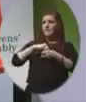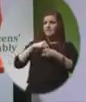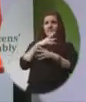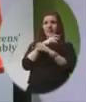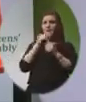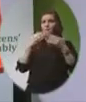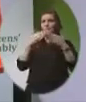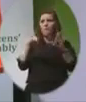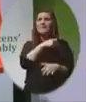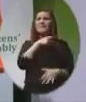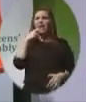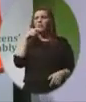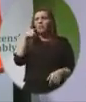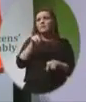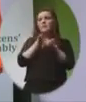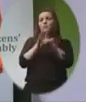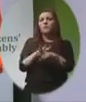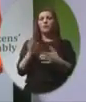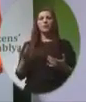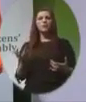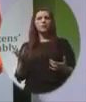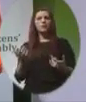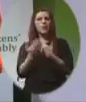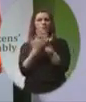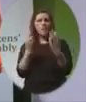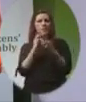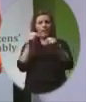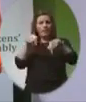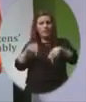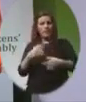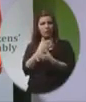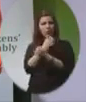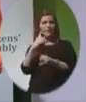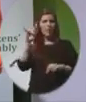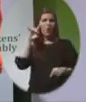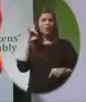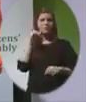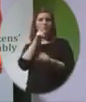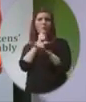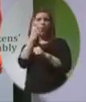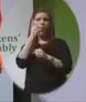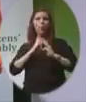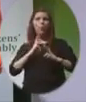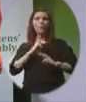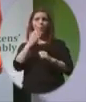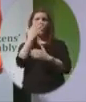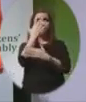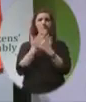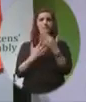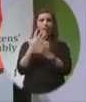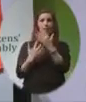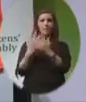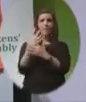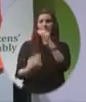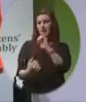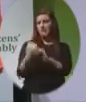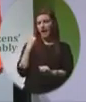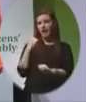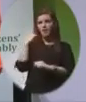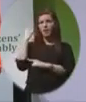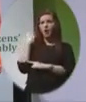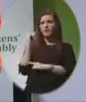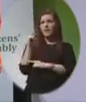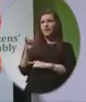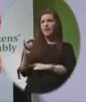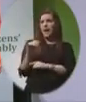publicly. How many people in this country have heard about the woman from Ireland who bled to death in the back of a London taxi after an